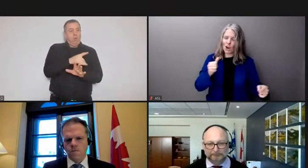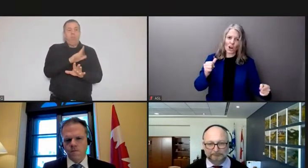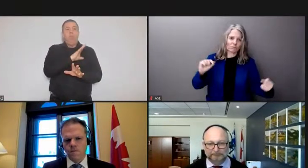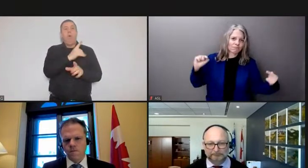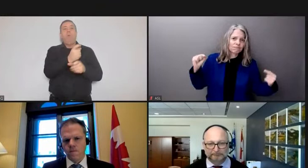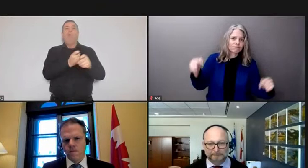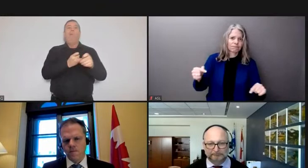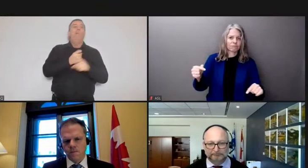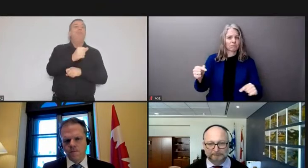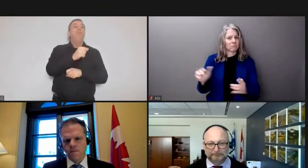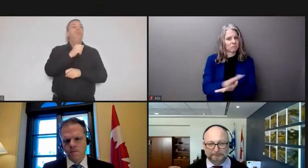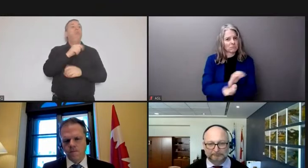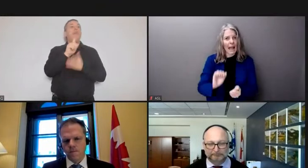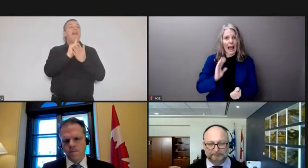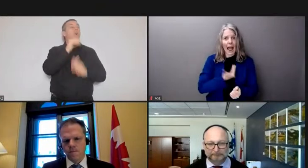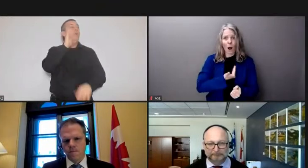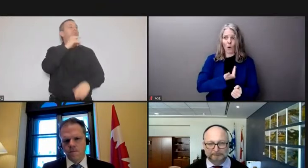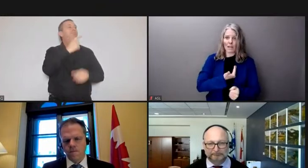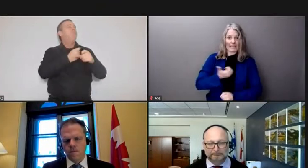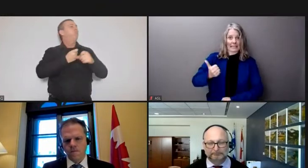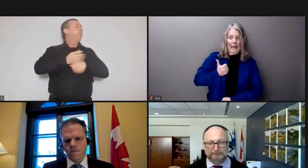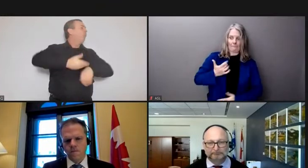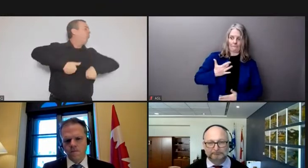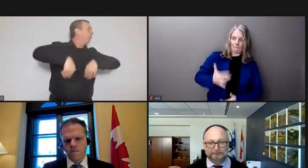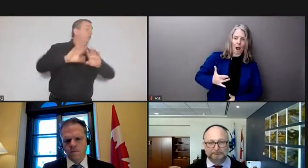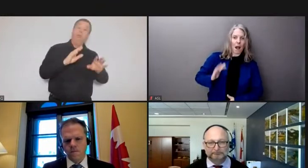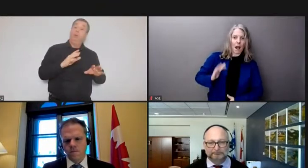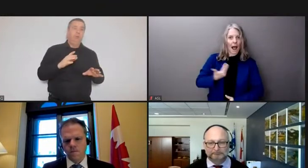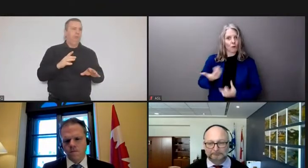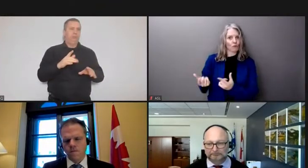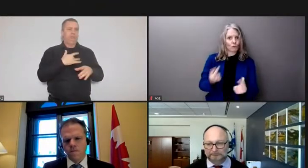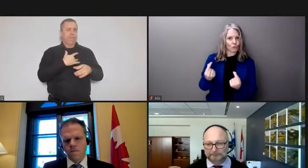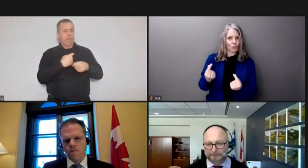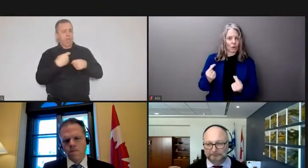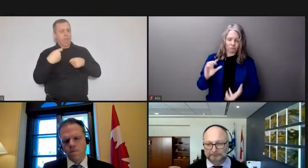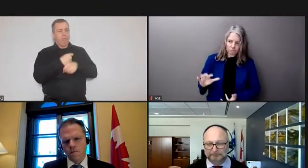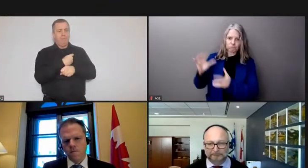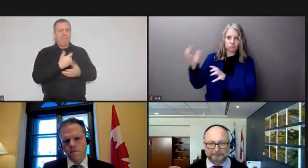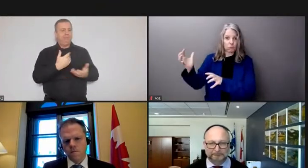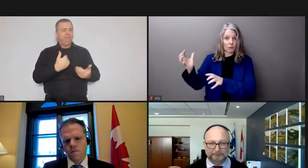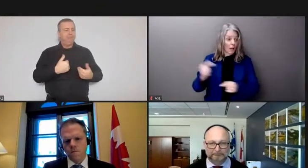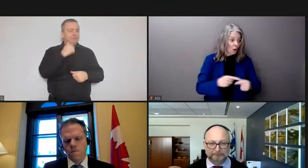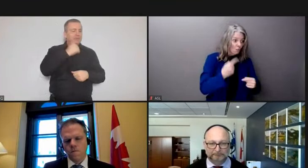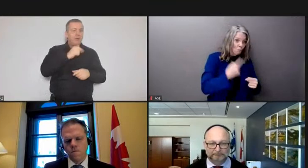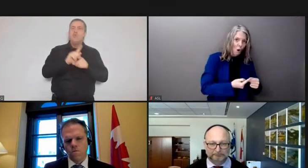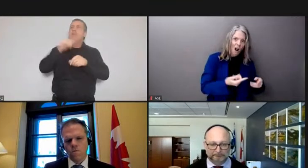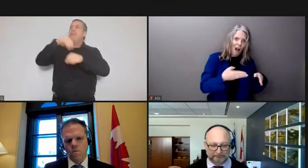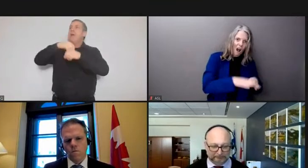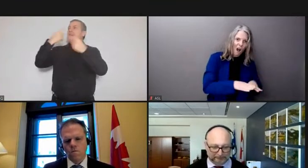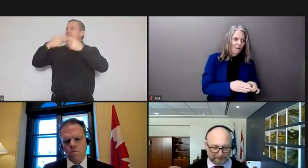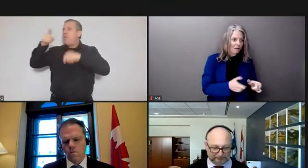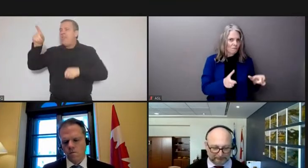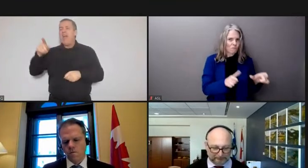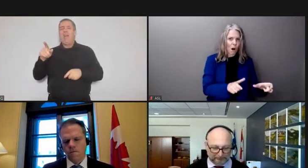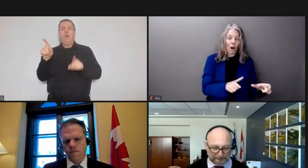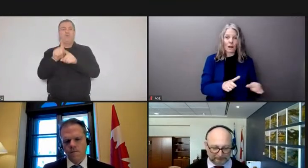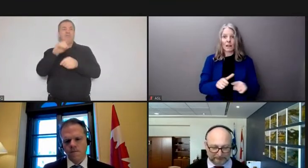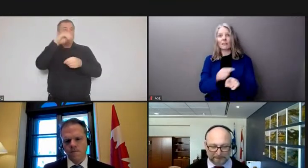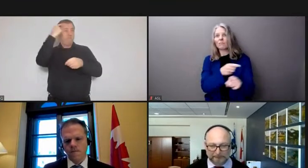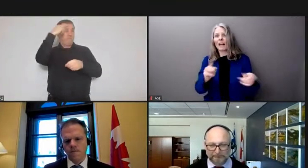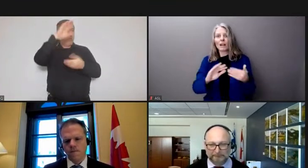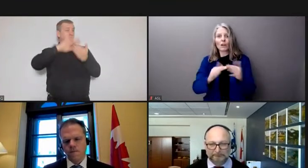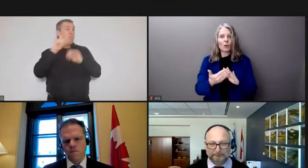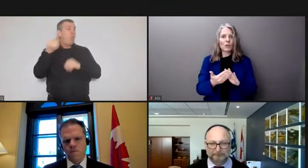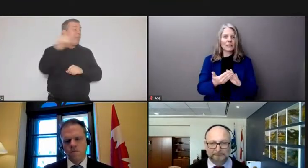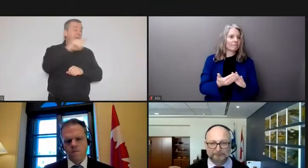our way of life not only at our borders but in our communities and we're really relying now on law enforcement to do the job and I think we're